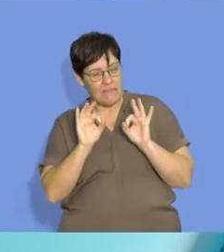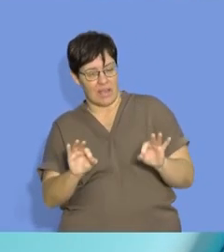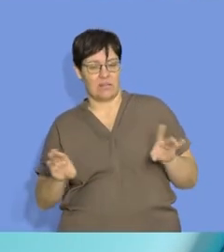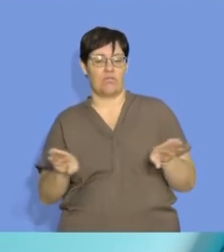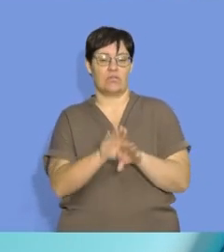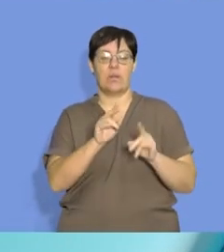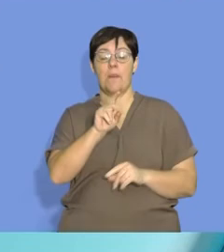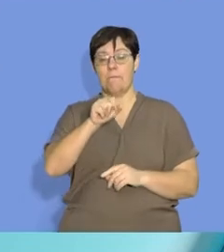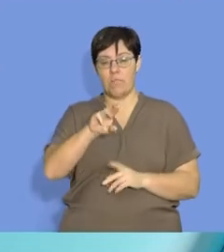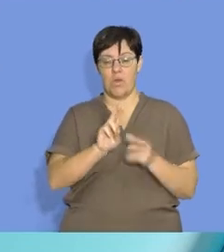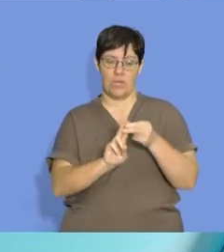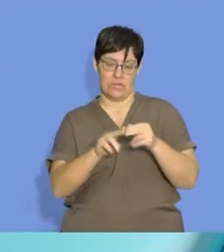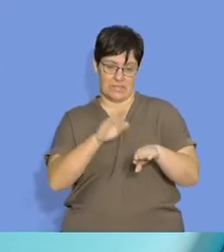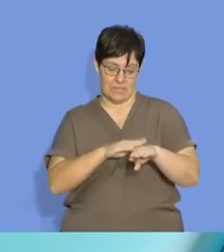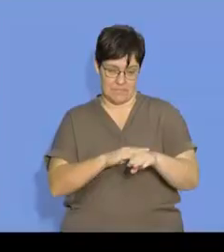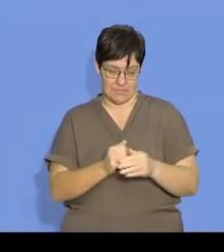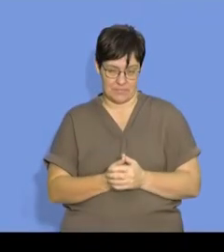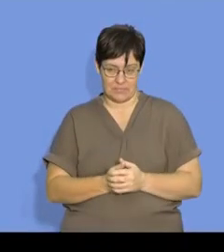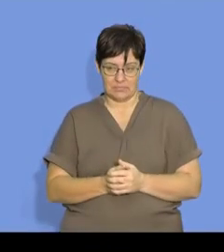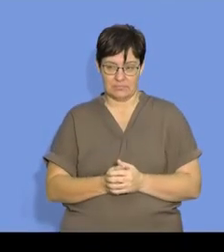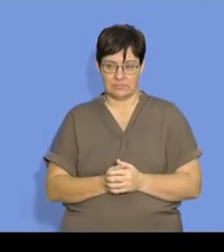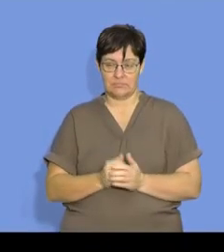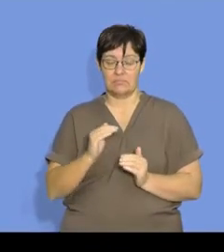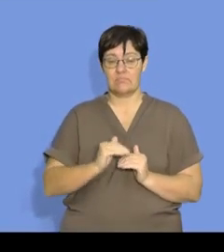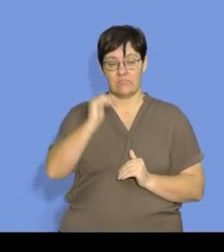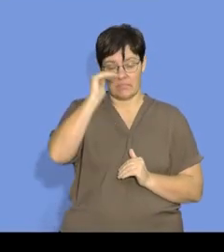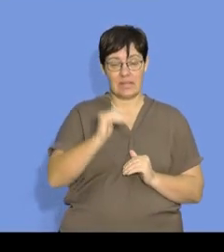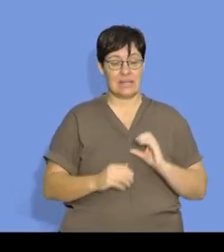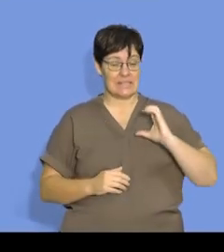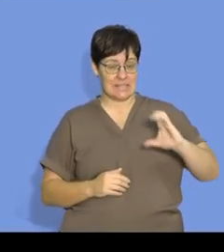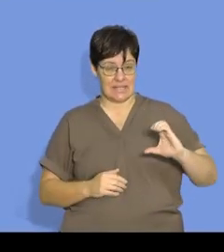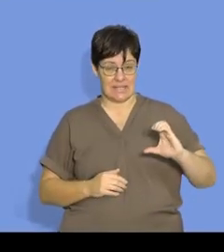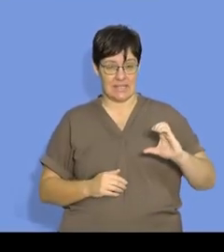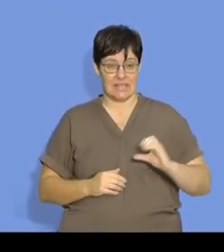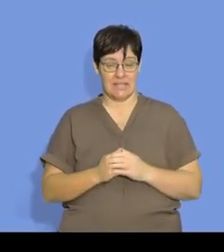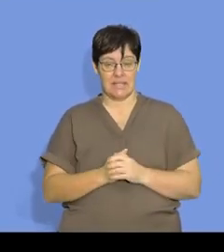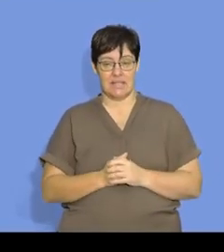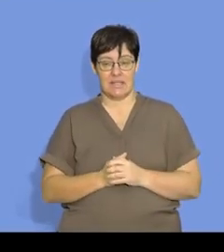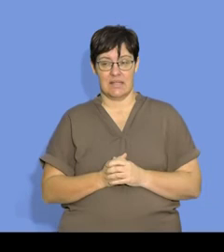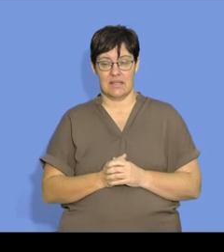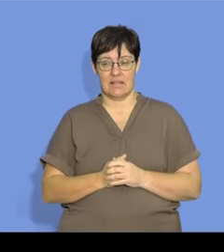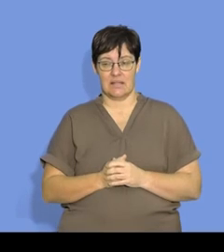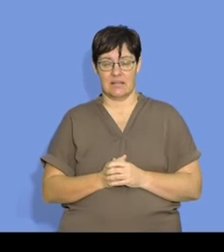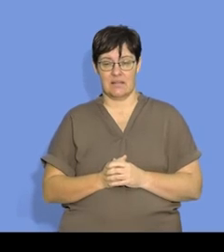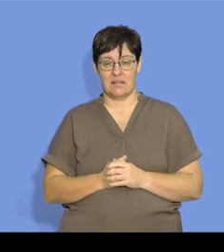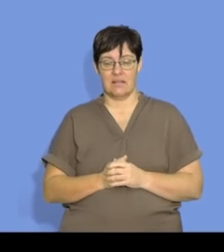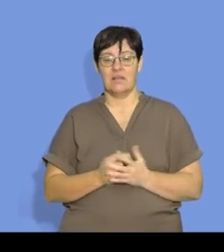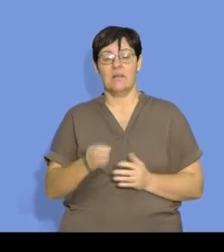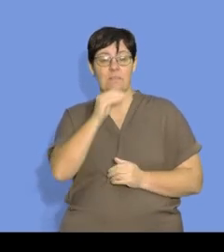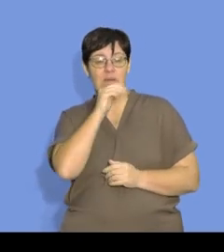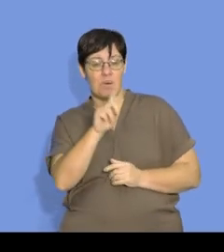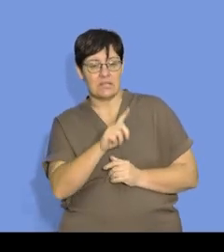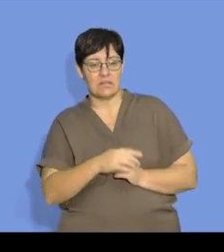collisions per unit time. So, an increase in concentration of the